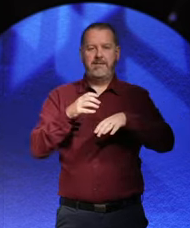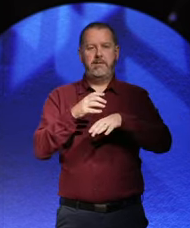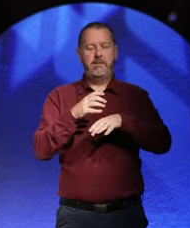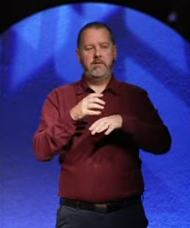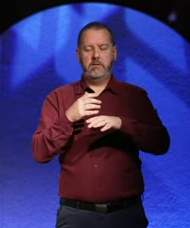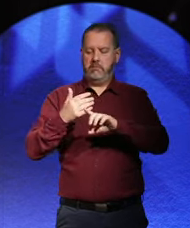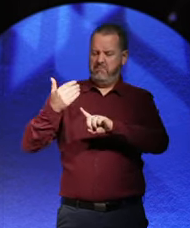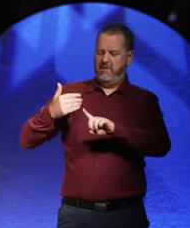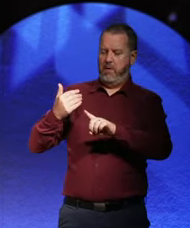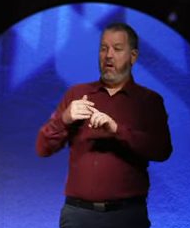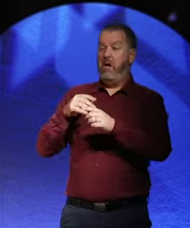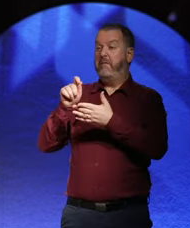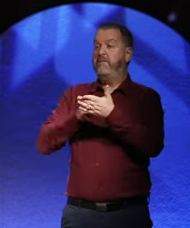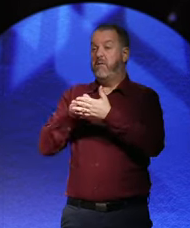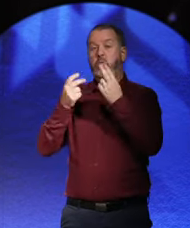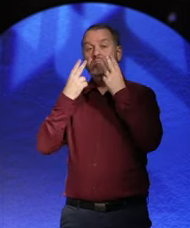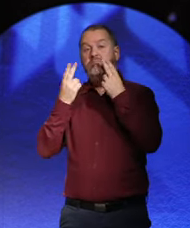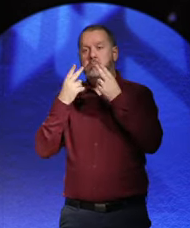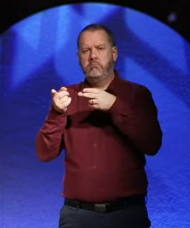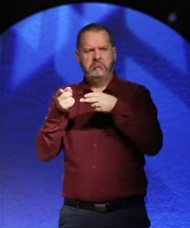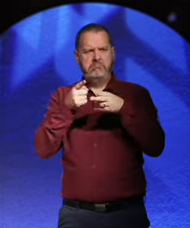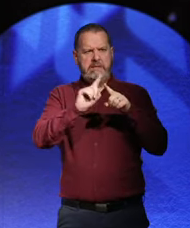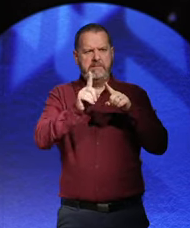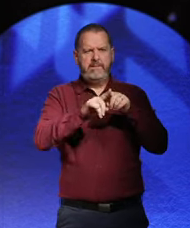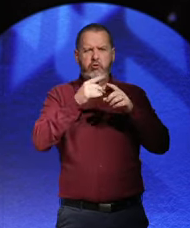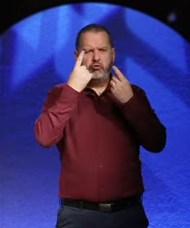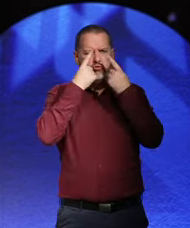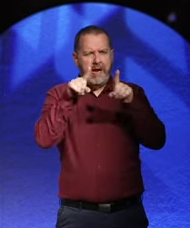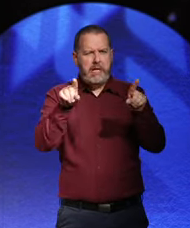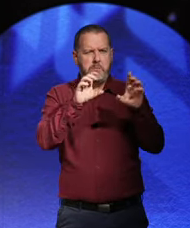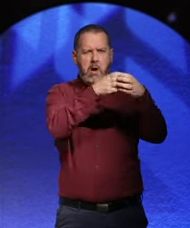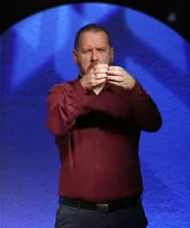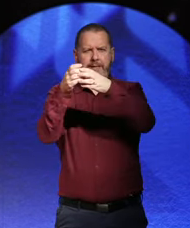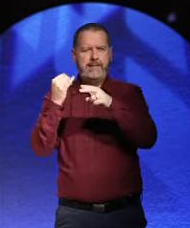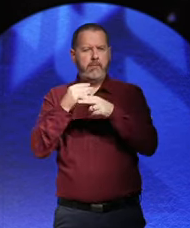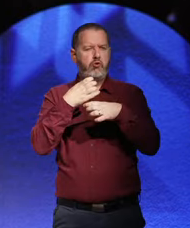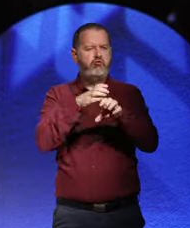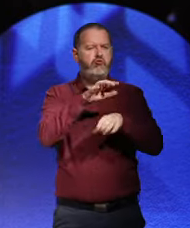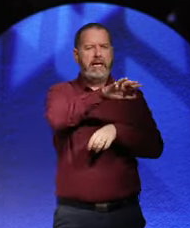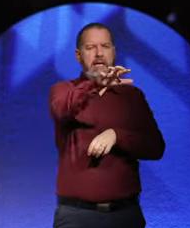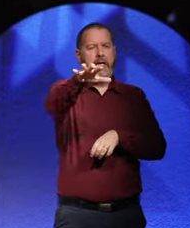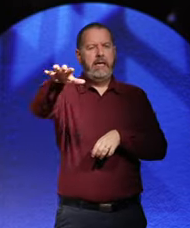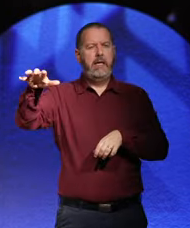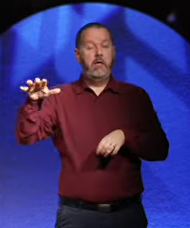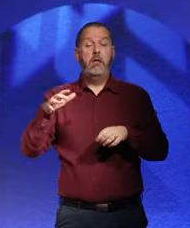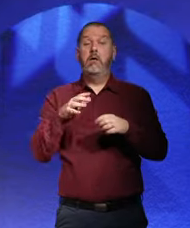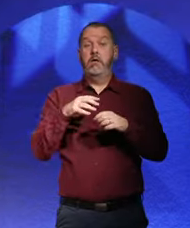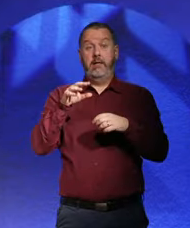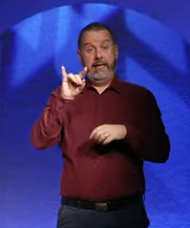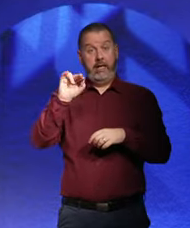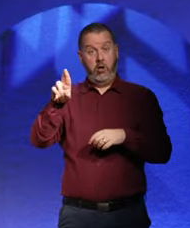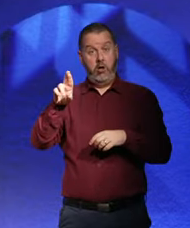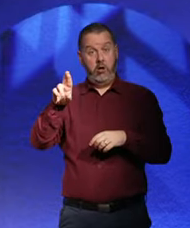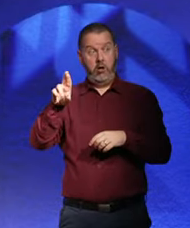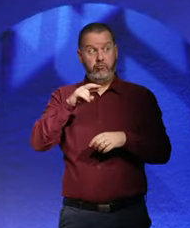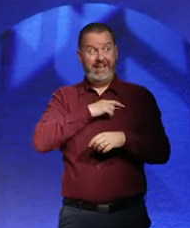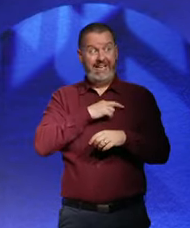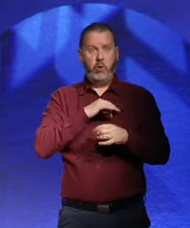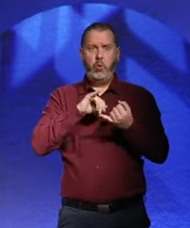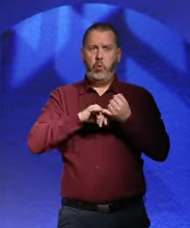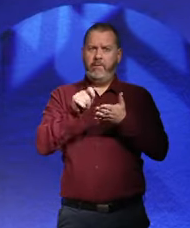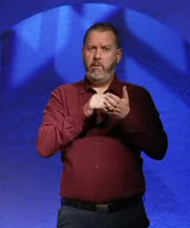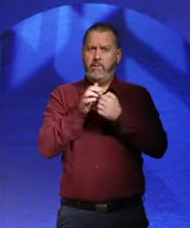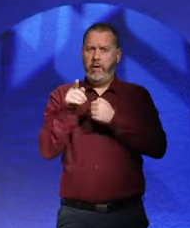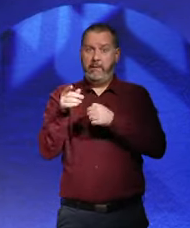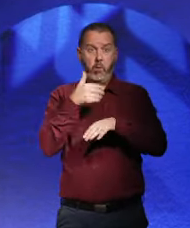strange parties in the rural areas. Because where does Hitler make his breakthrough? In the big cities? Well, most